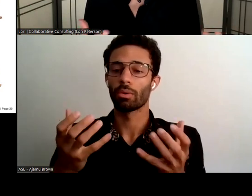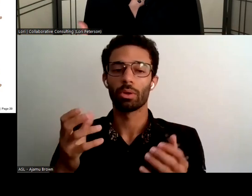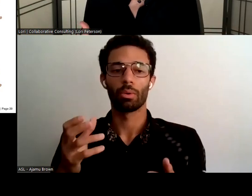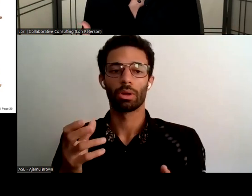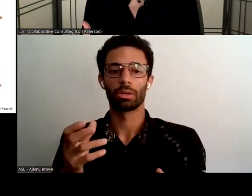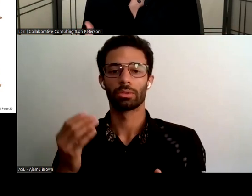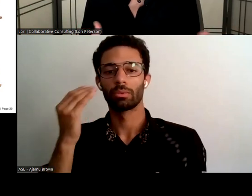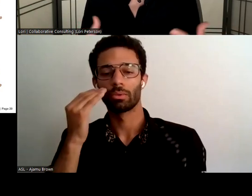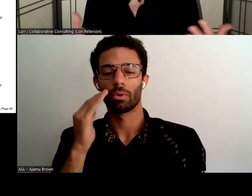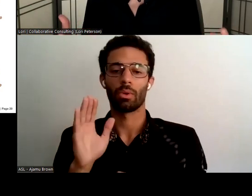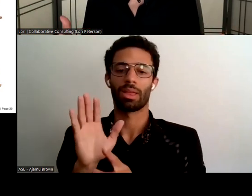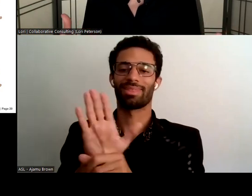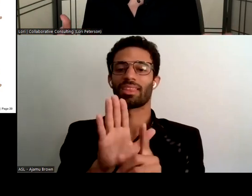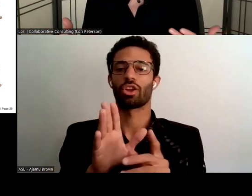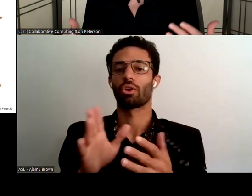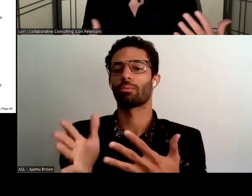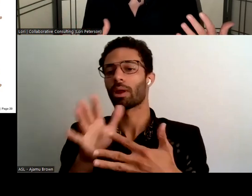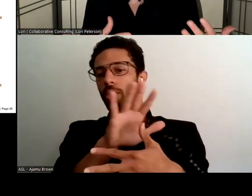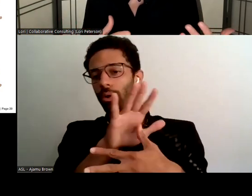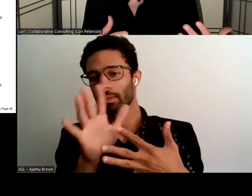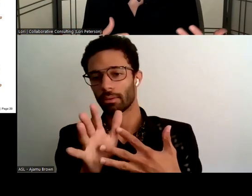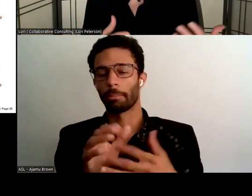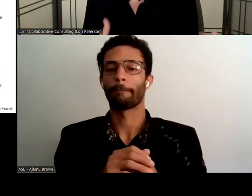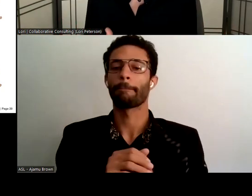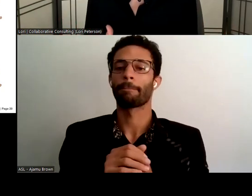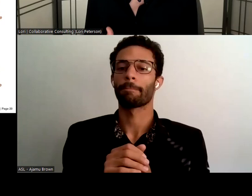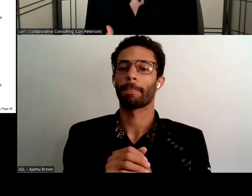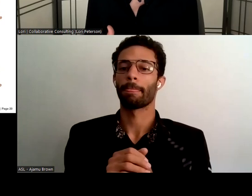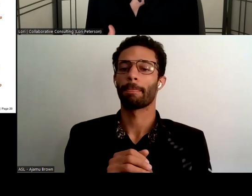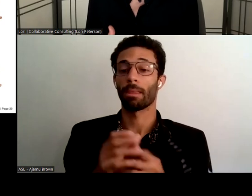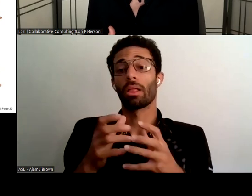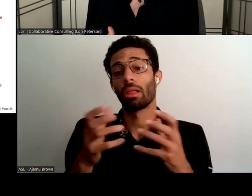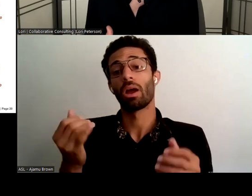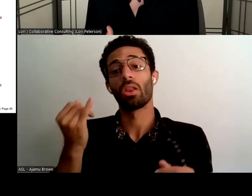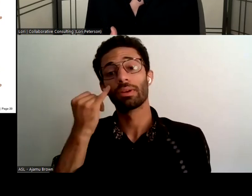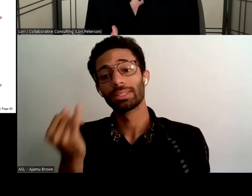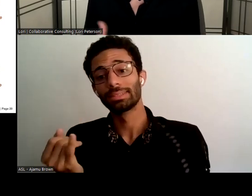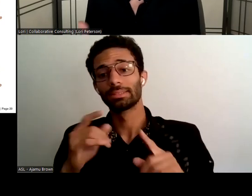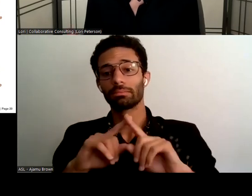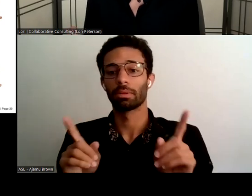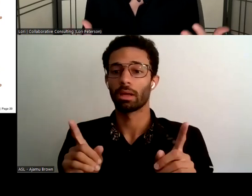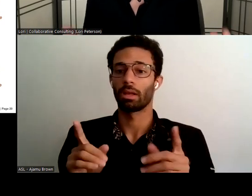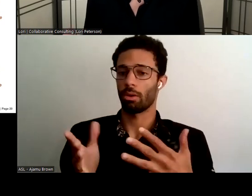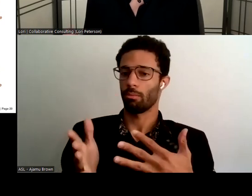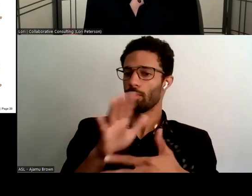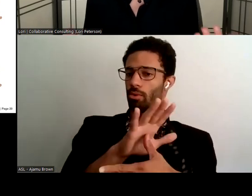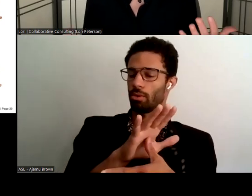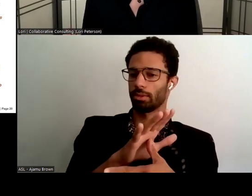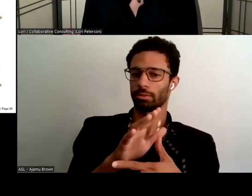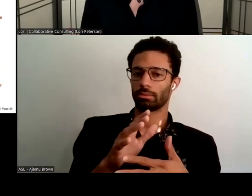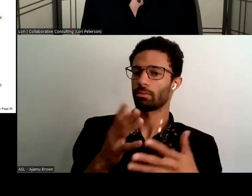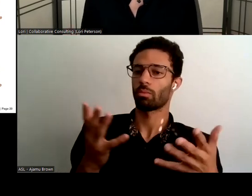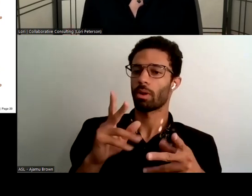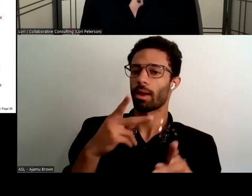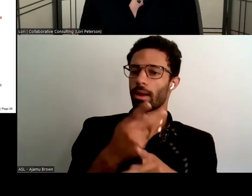prioritizing yeah there's a lot of ideas but what would the priorities need to look like what would partners what partnerships and